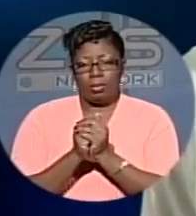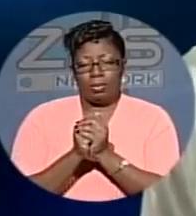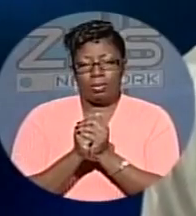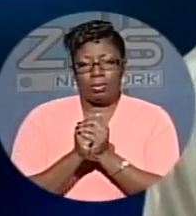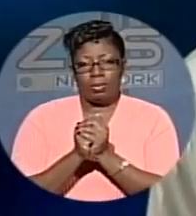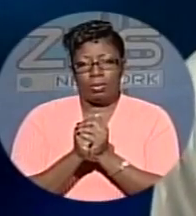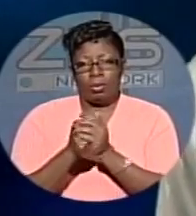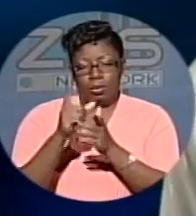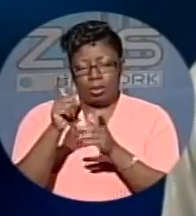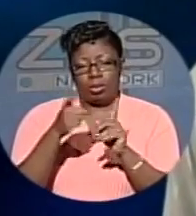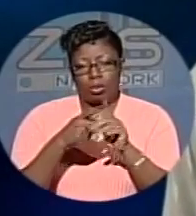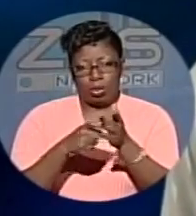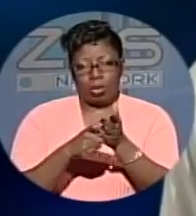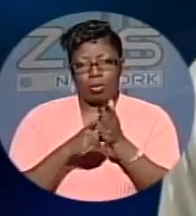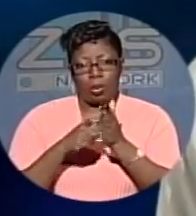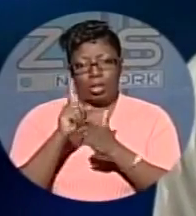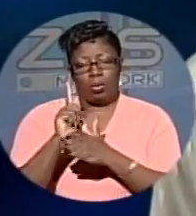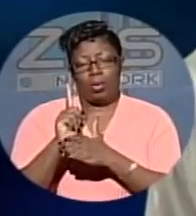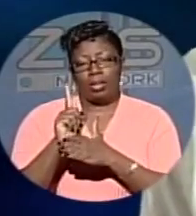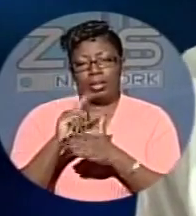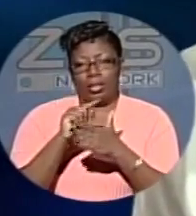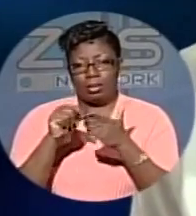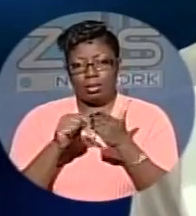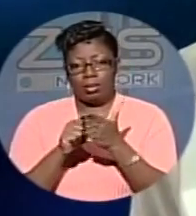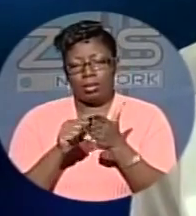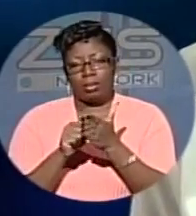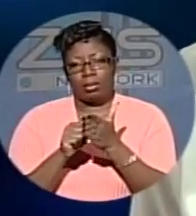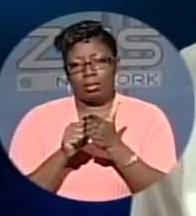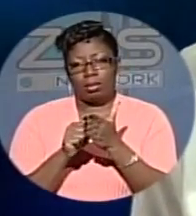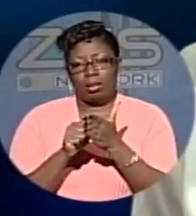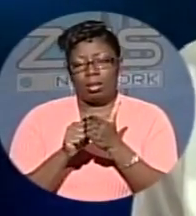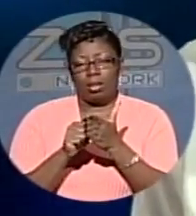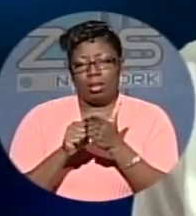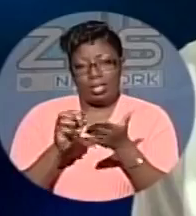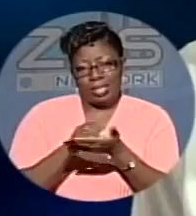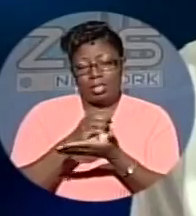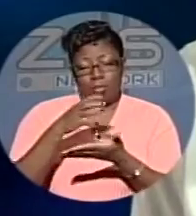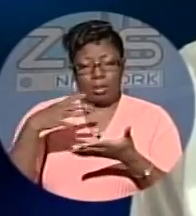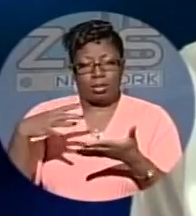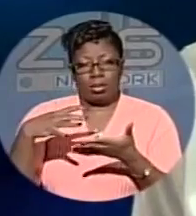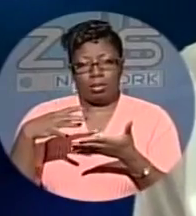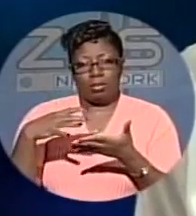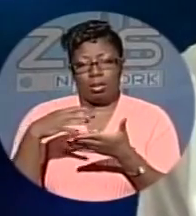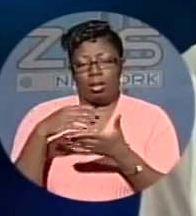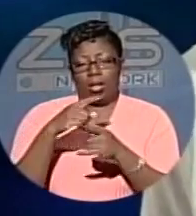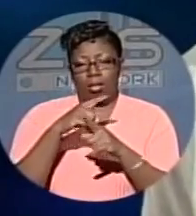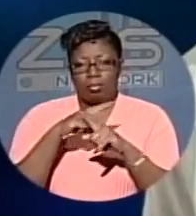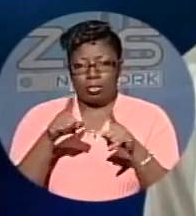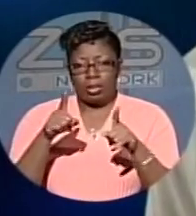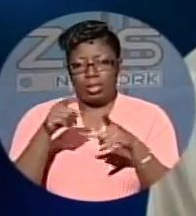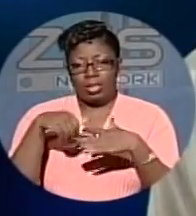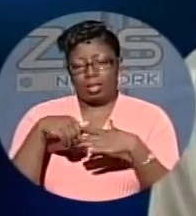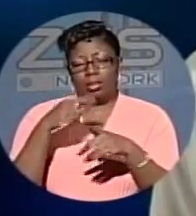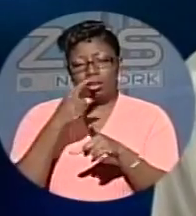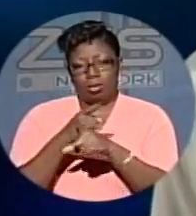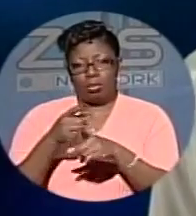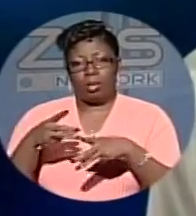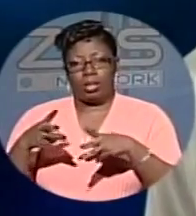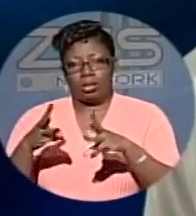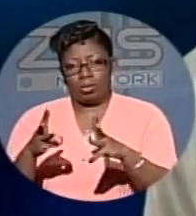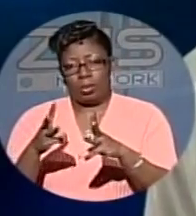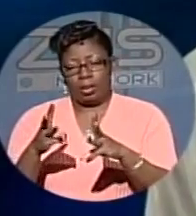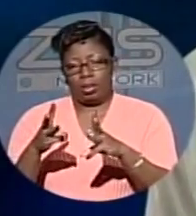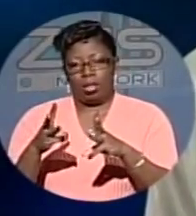acquire one. Of course, these equipment tend to be expensive, but it's another step in the line of better diagnosing breast